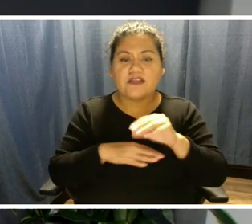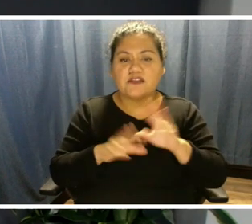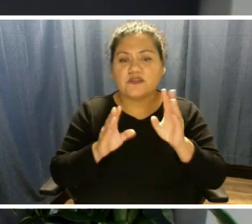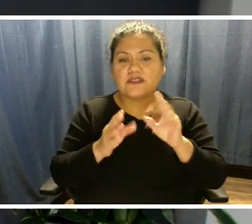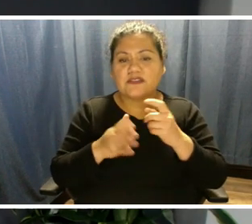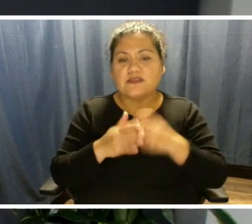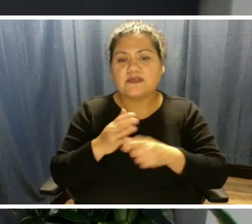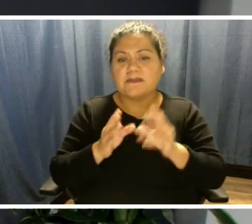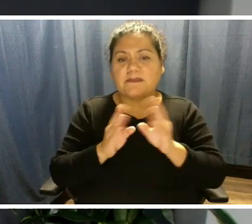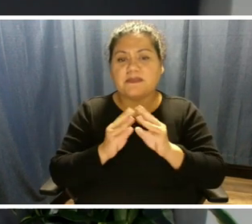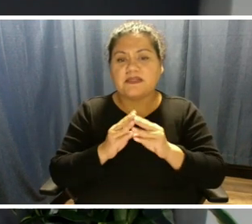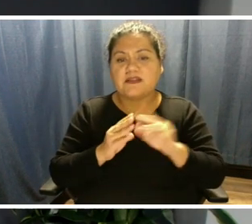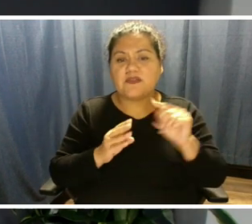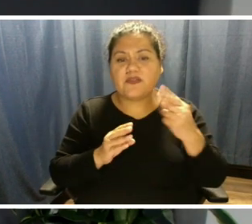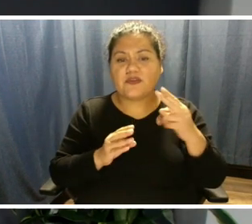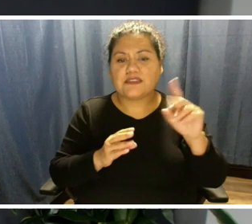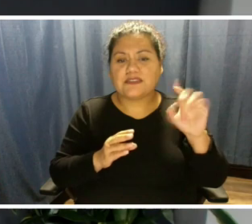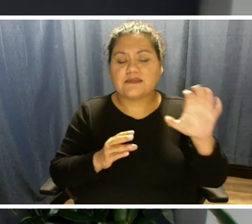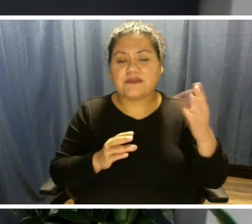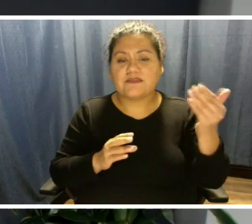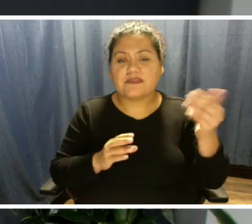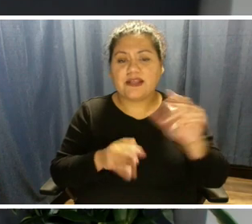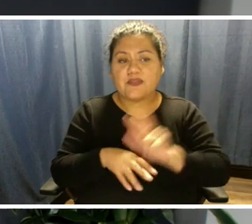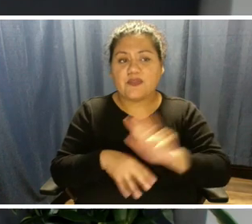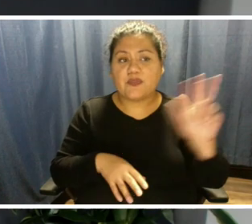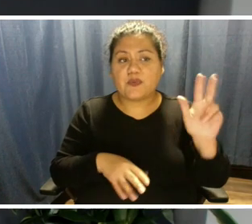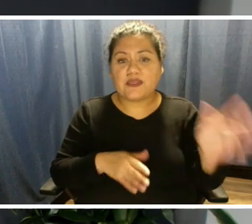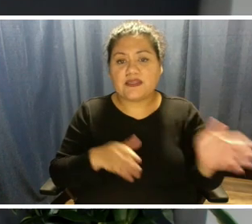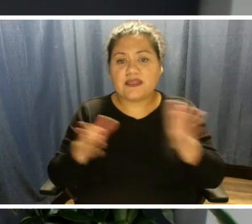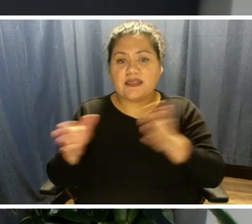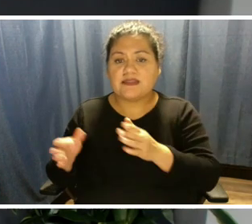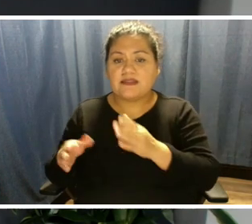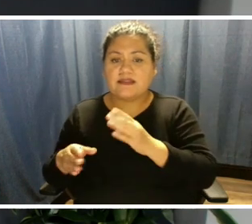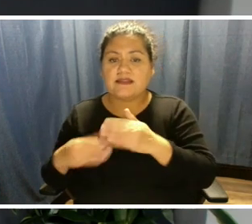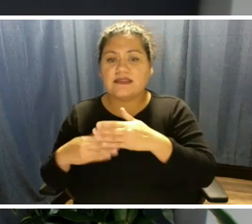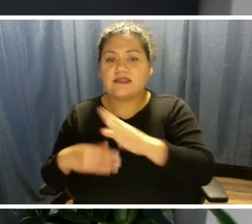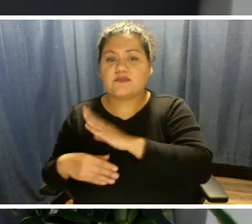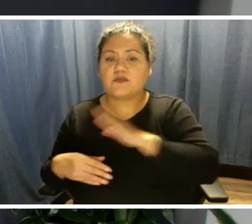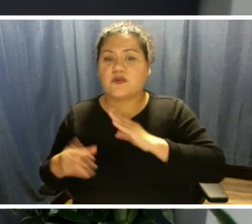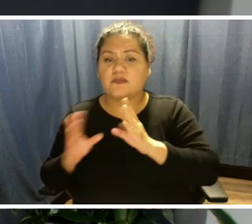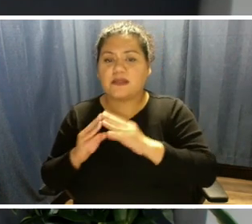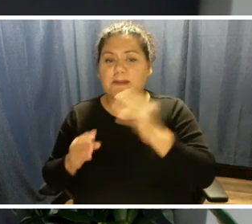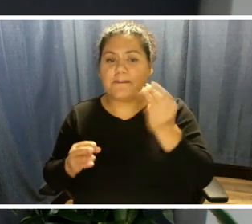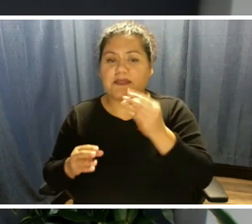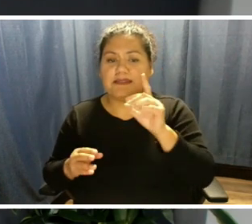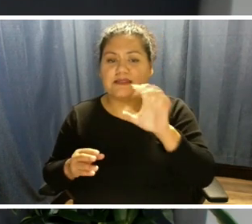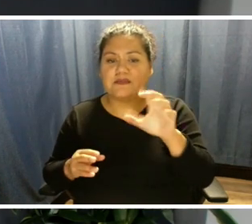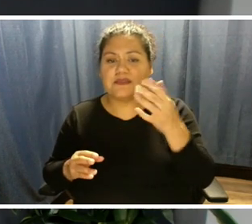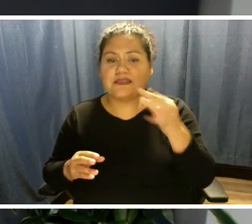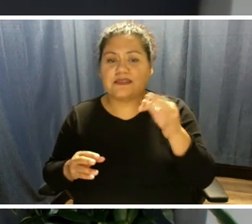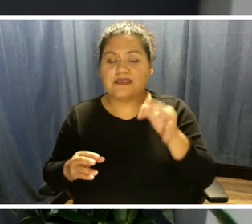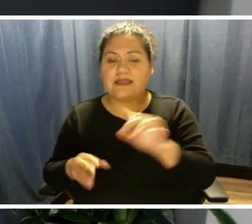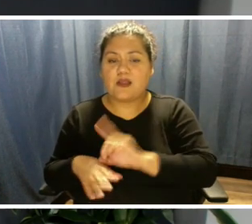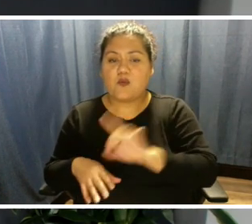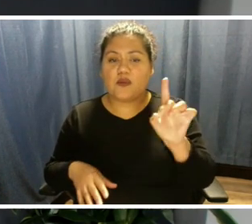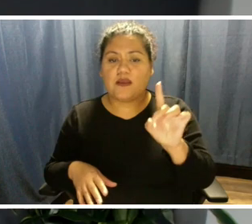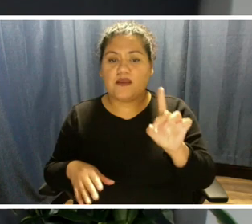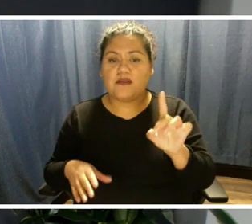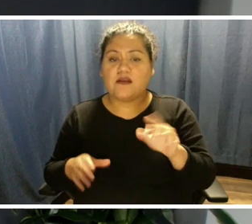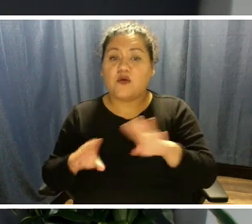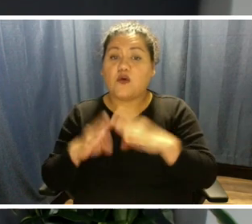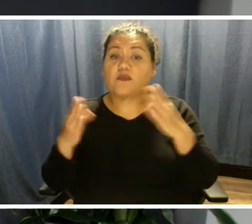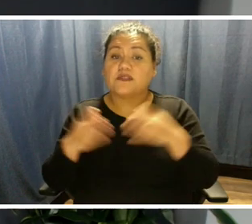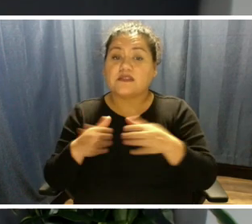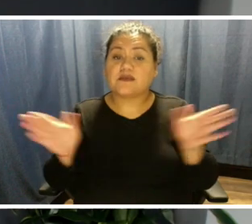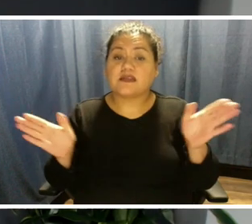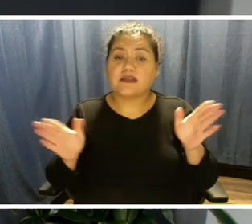Thursday, December 15th at 3 and our next board meeting is on Monday, December 19th at 1. Public open is open at the beginning of